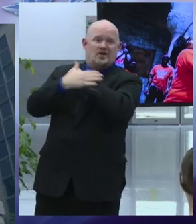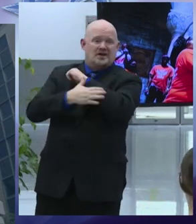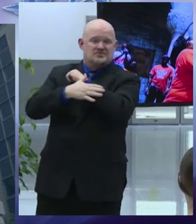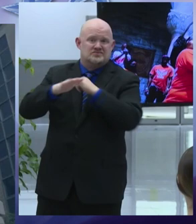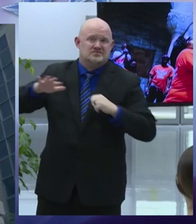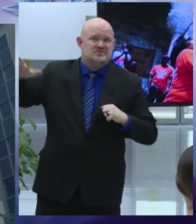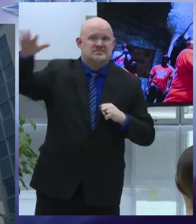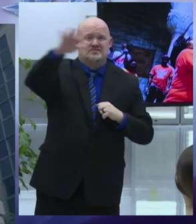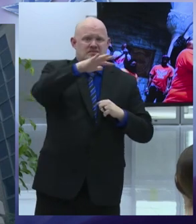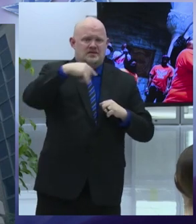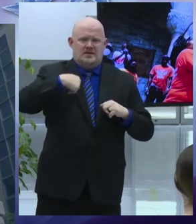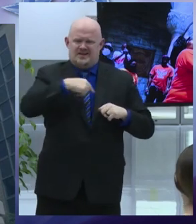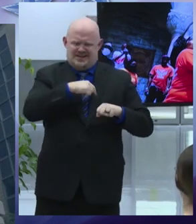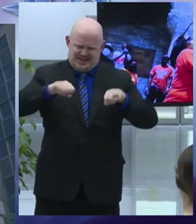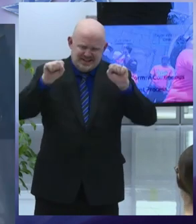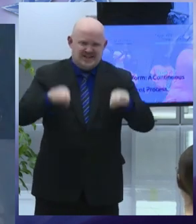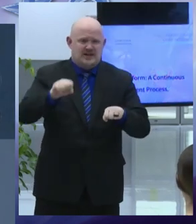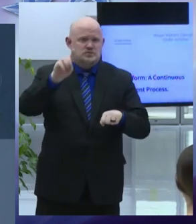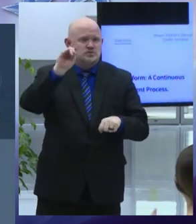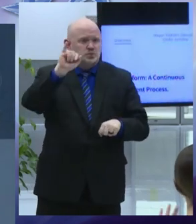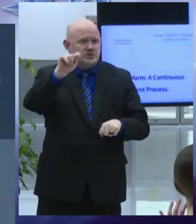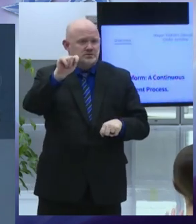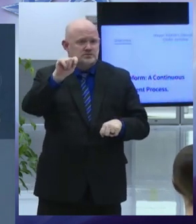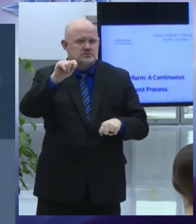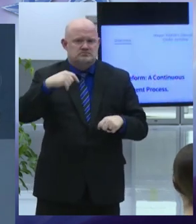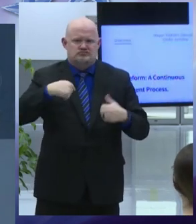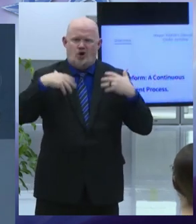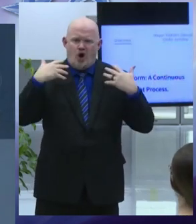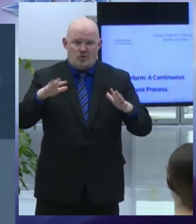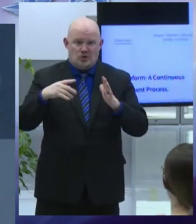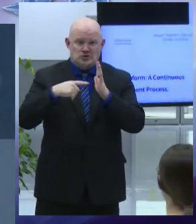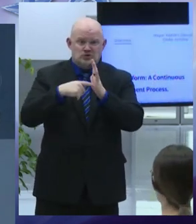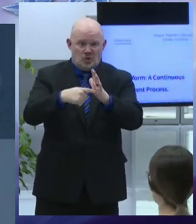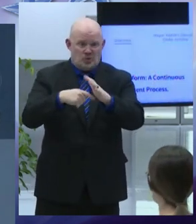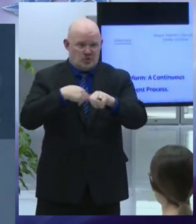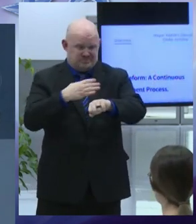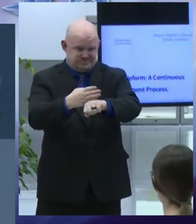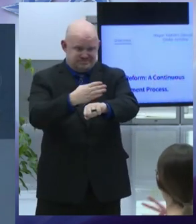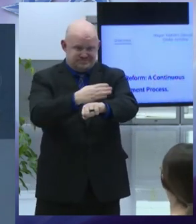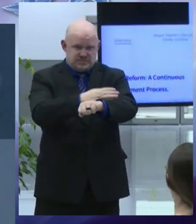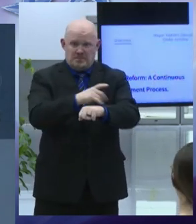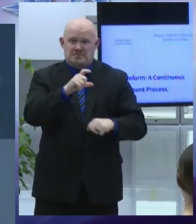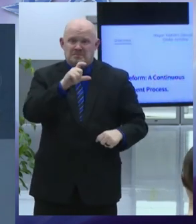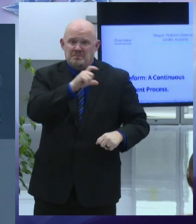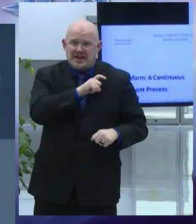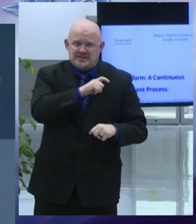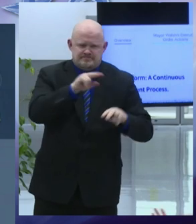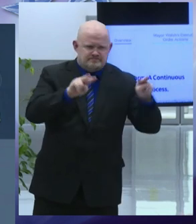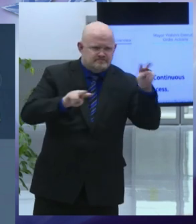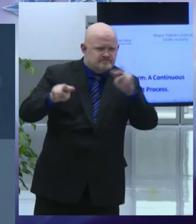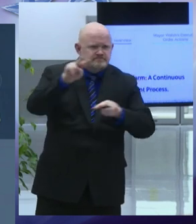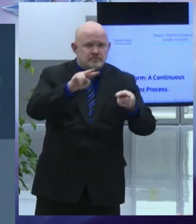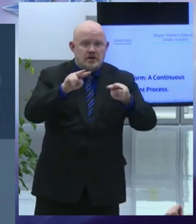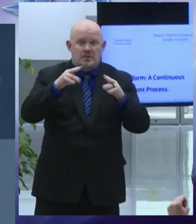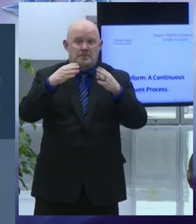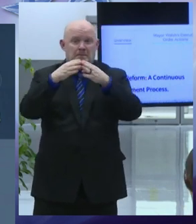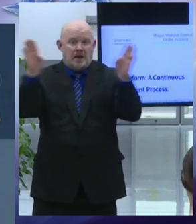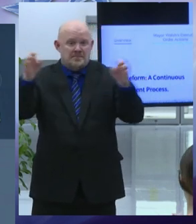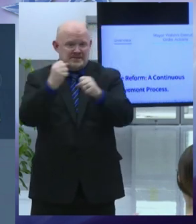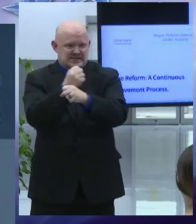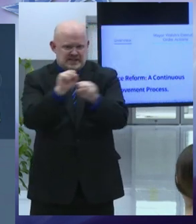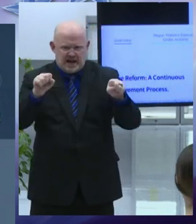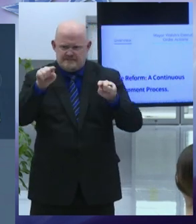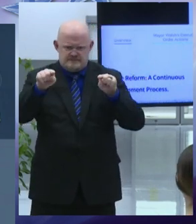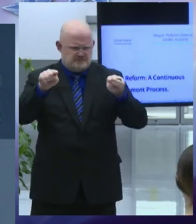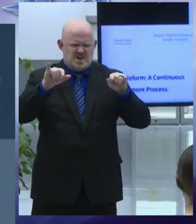we have already shown that improving policing and public safety can be done simultaneously in 2021 we completed the full